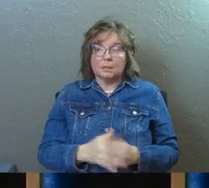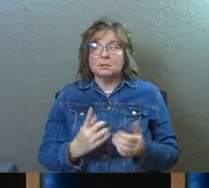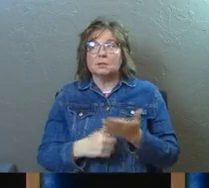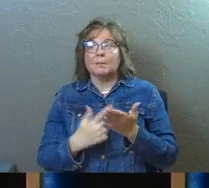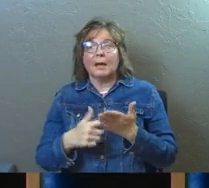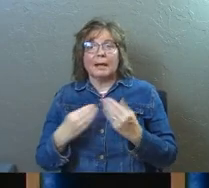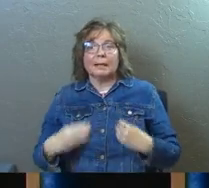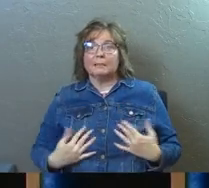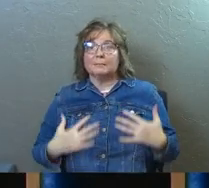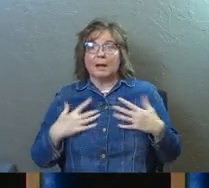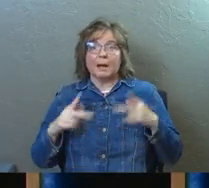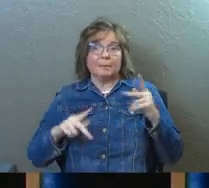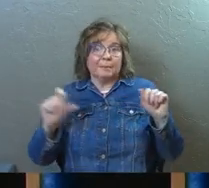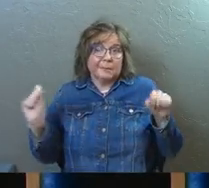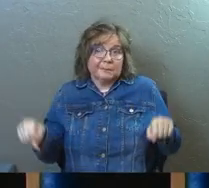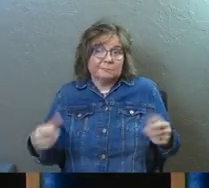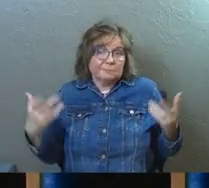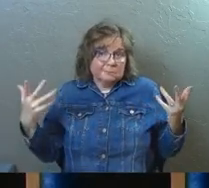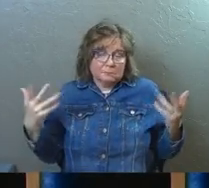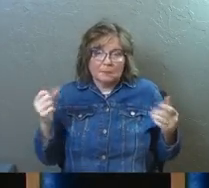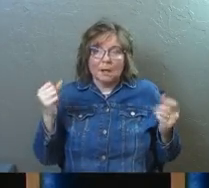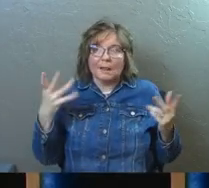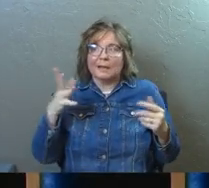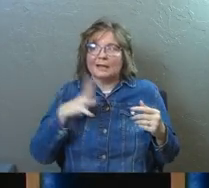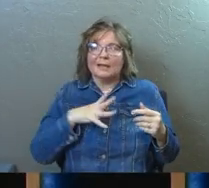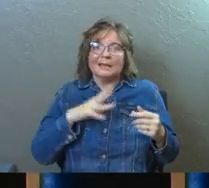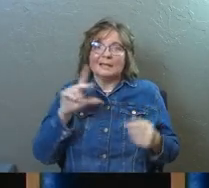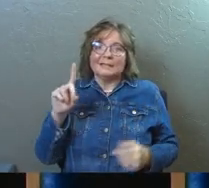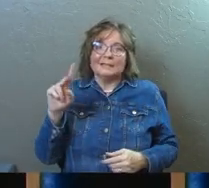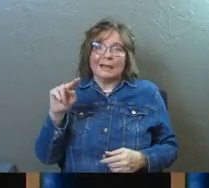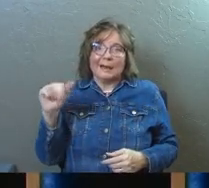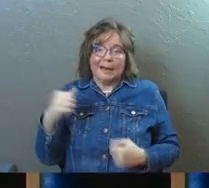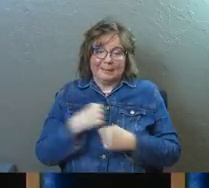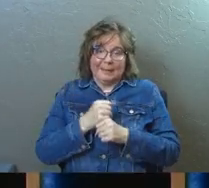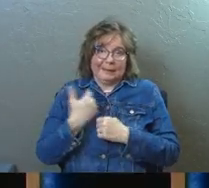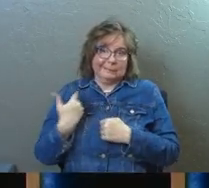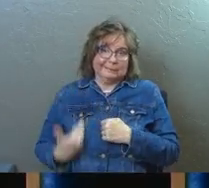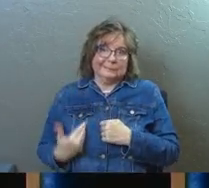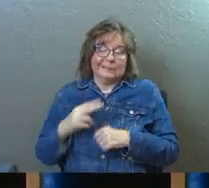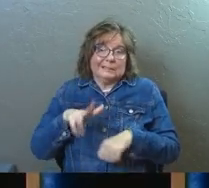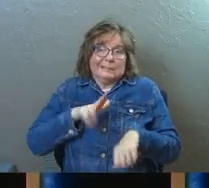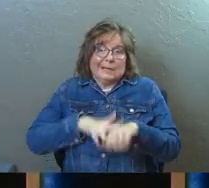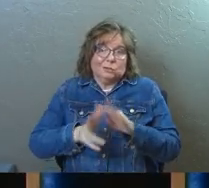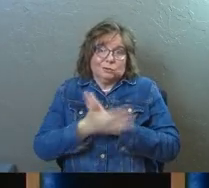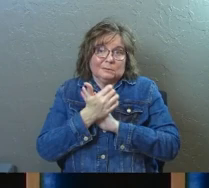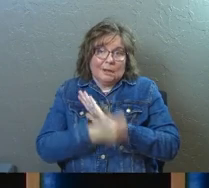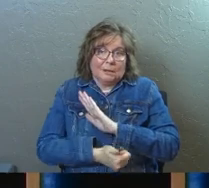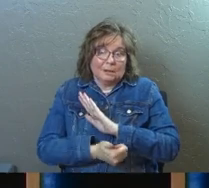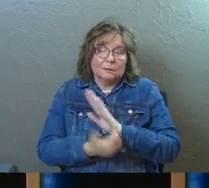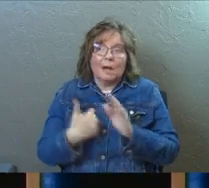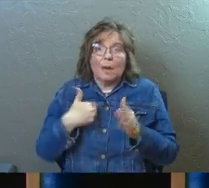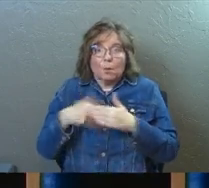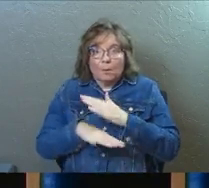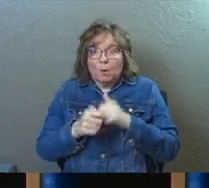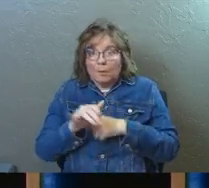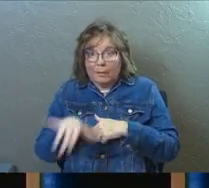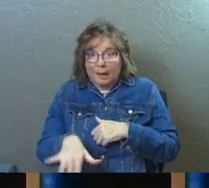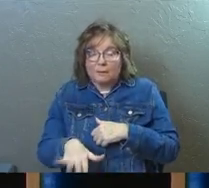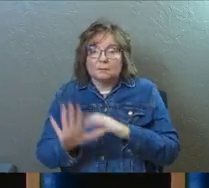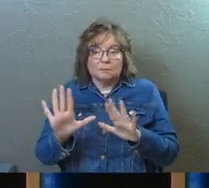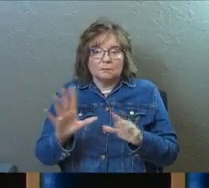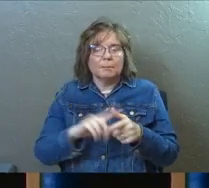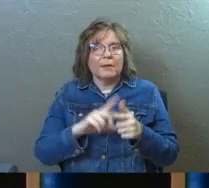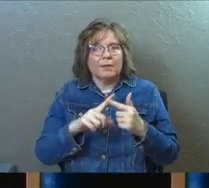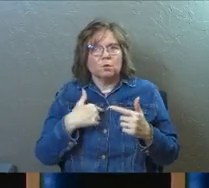Sometimes I can inspire people. A lot of that, guys, is DNA. A lot of it's natural talent. I was born with it.